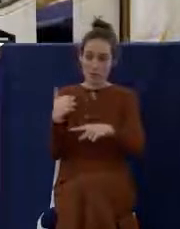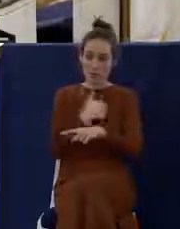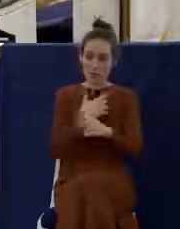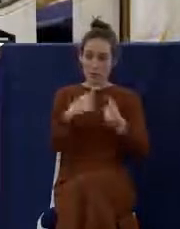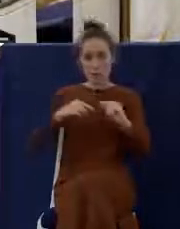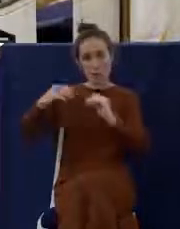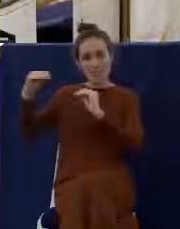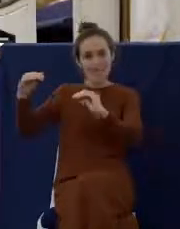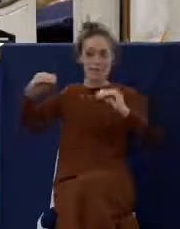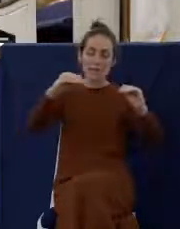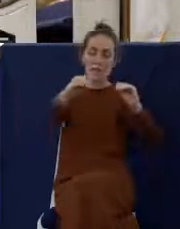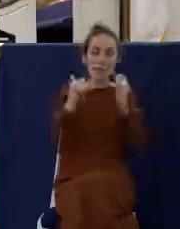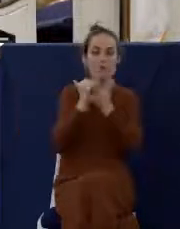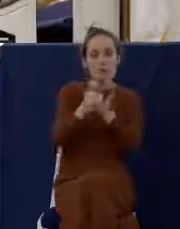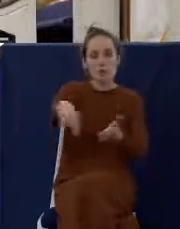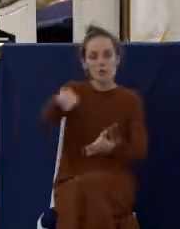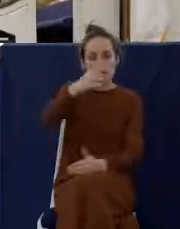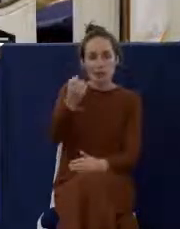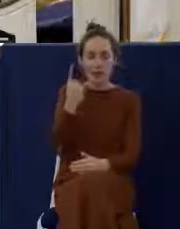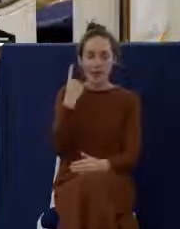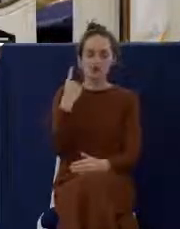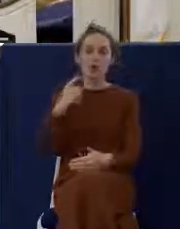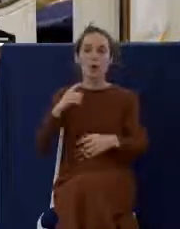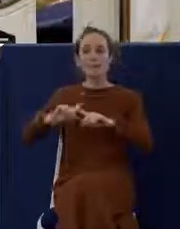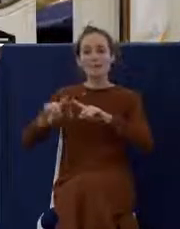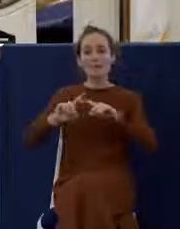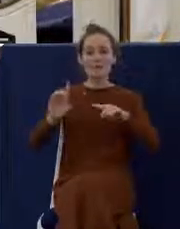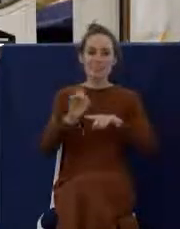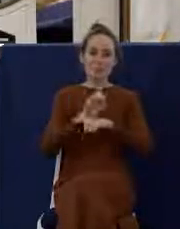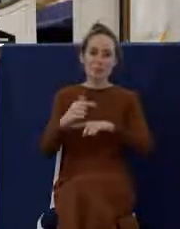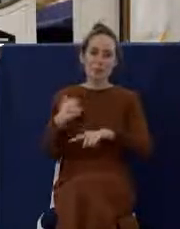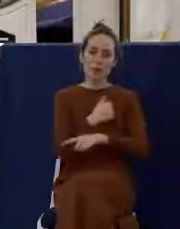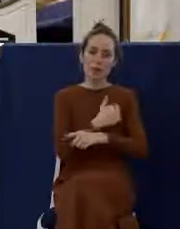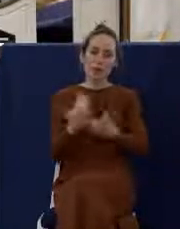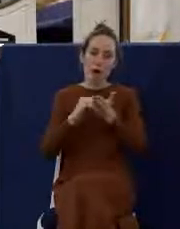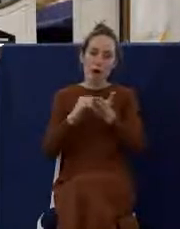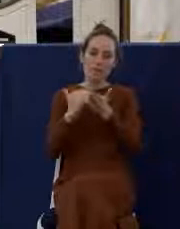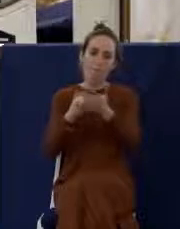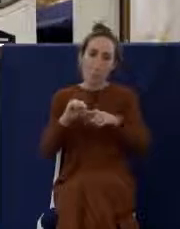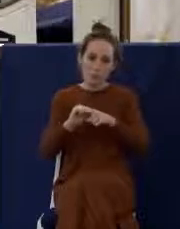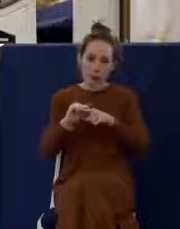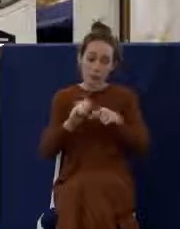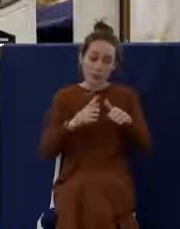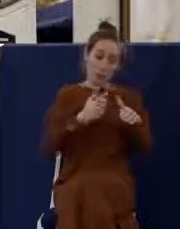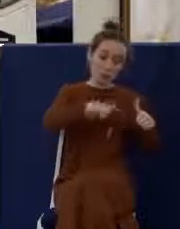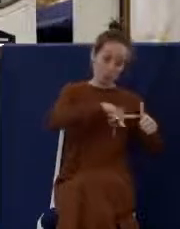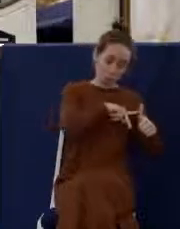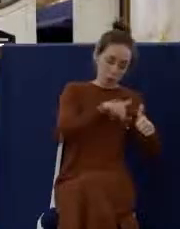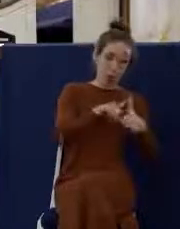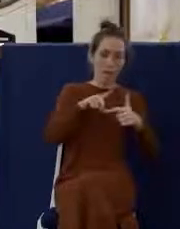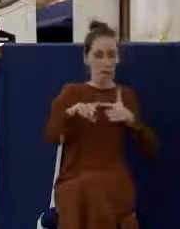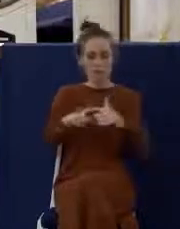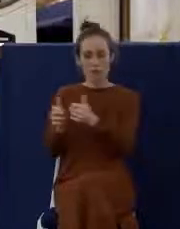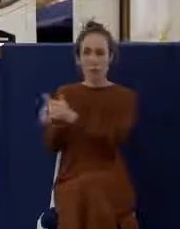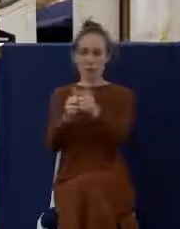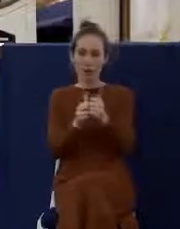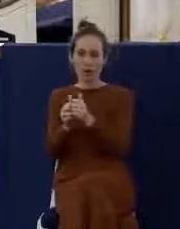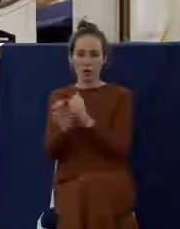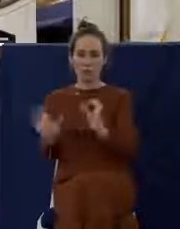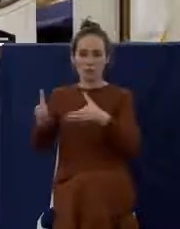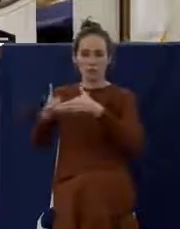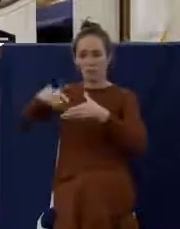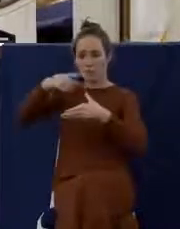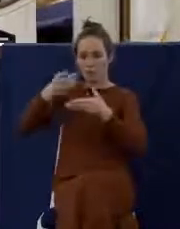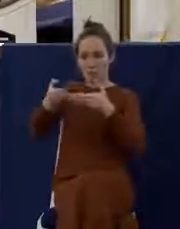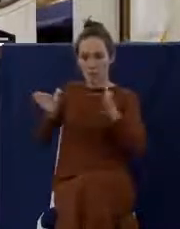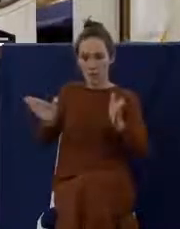or help you to see, are disciplines that we regularly practice both personally and corporately to